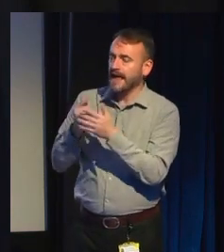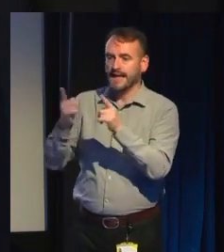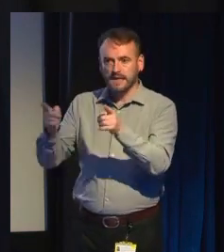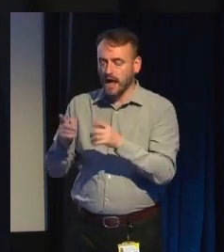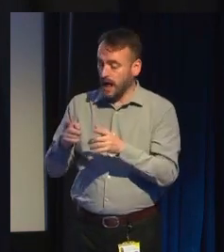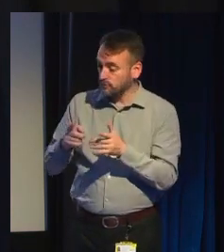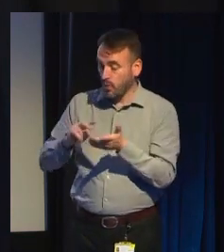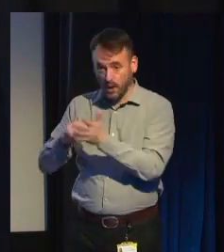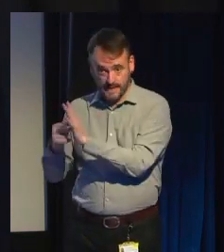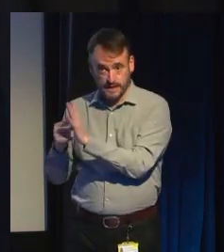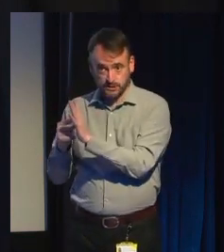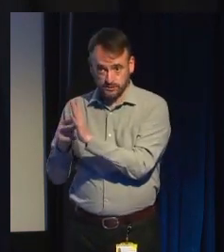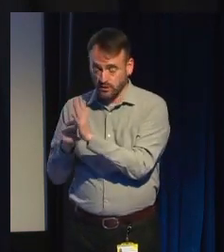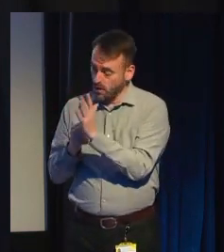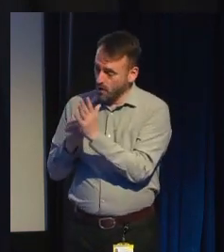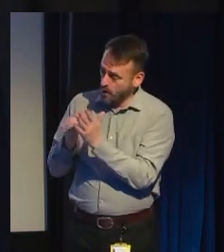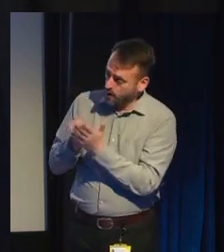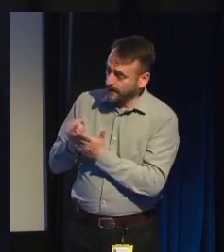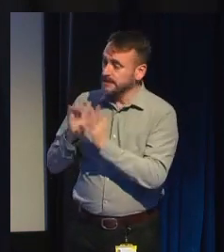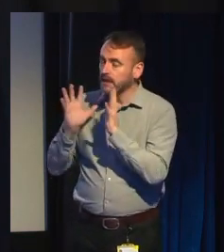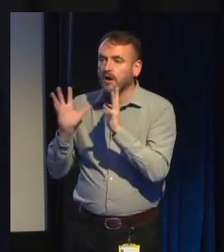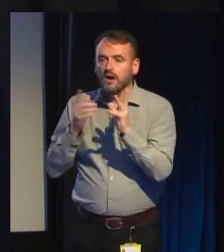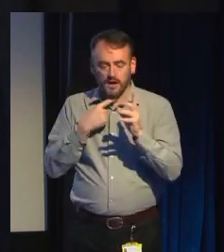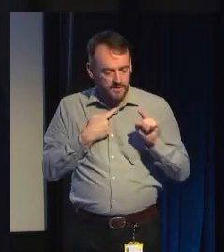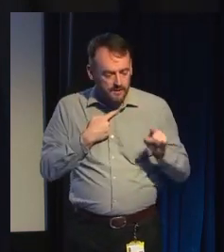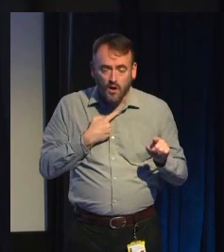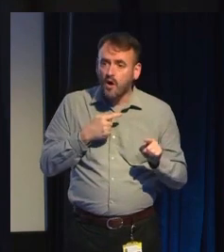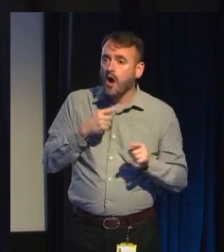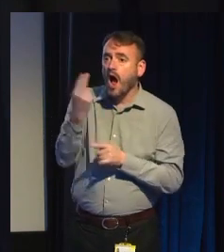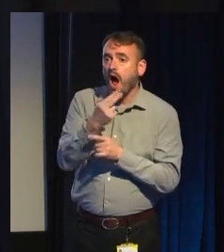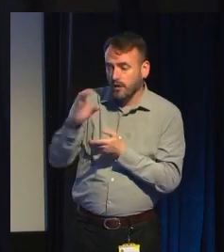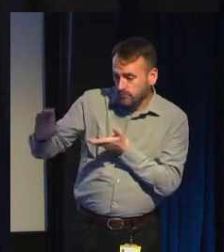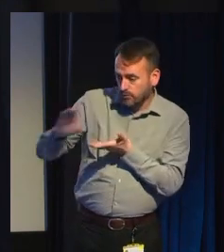And the idea that we got arts funding to do it offended even more people.